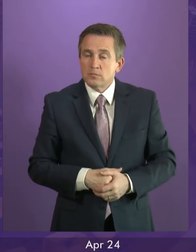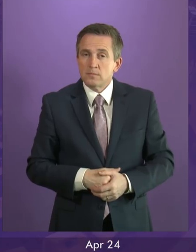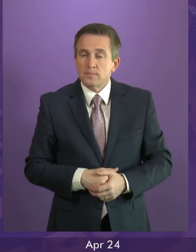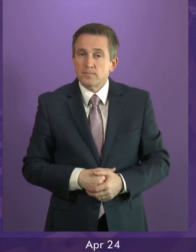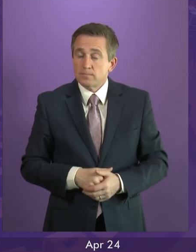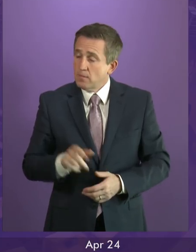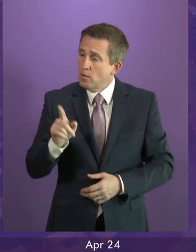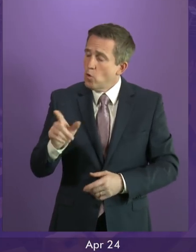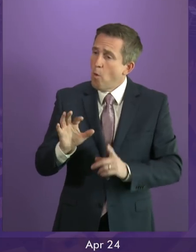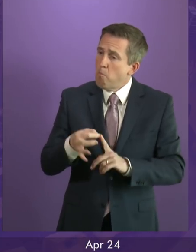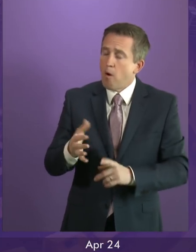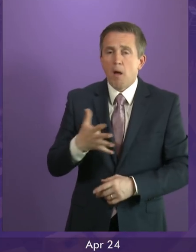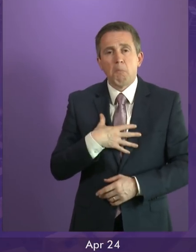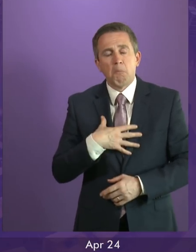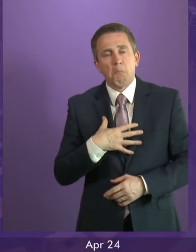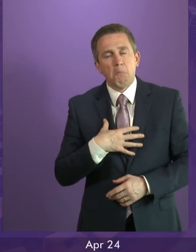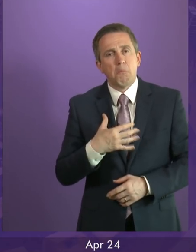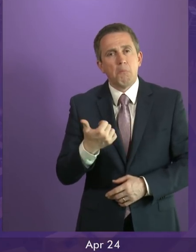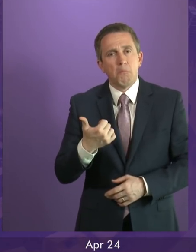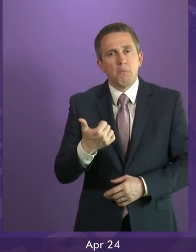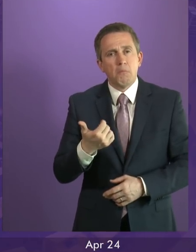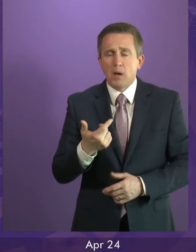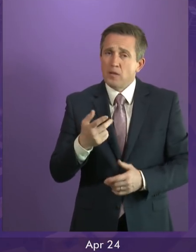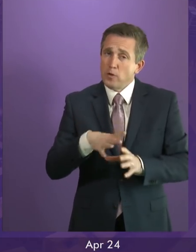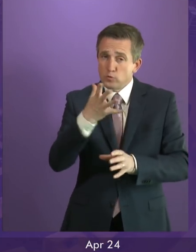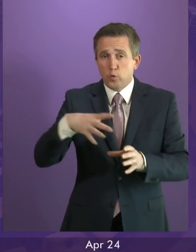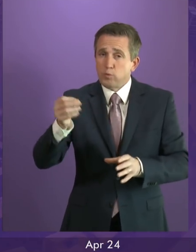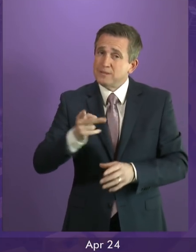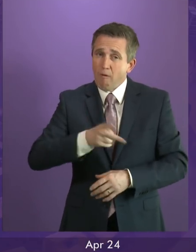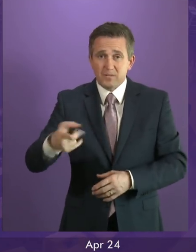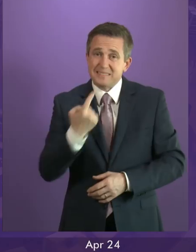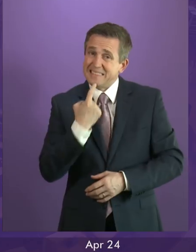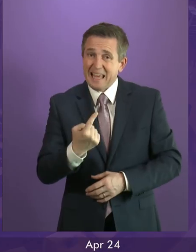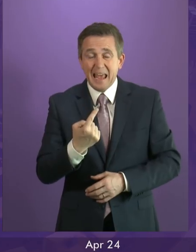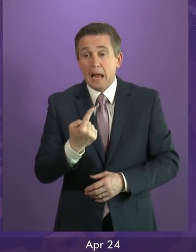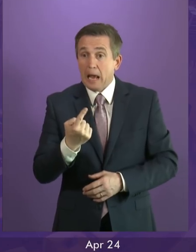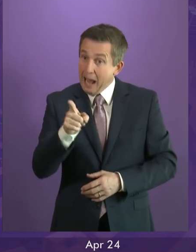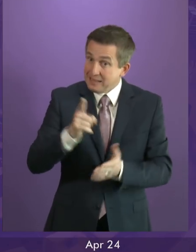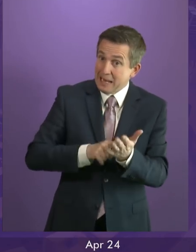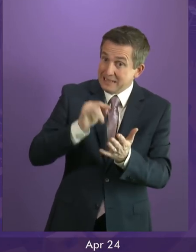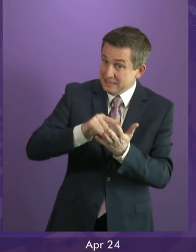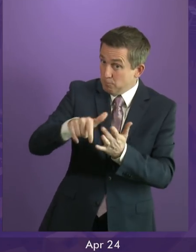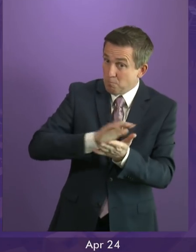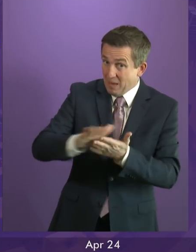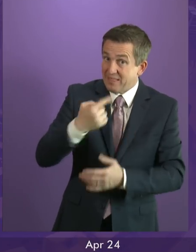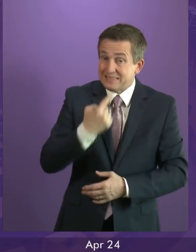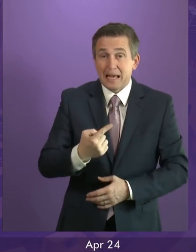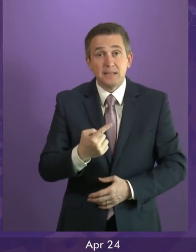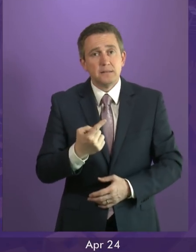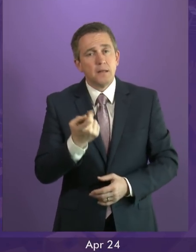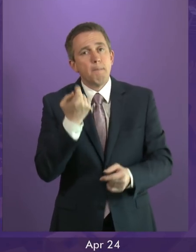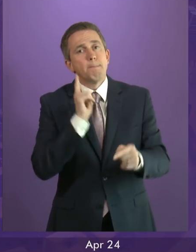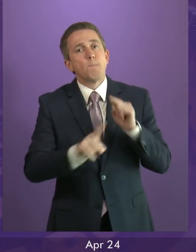actually it's a legitimate point that I've heard the Conservatives make many times, including I think Liz Smith, that while the majority in Scotland